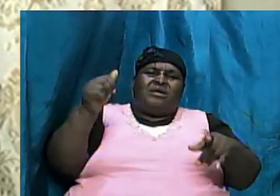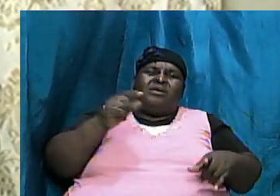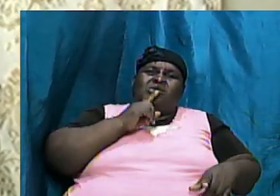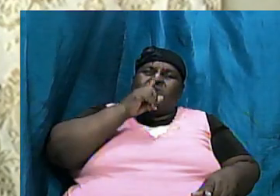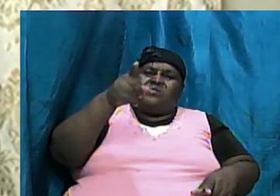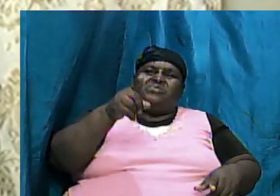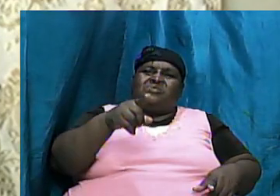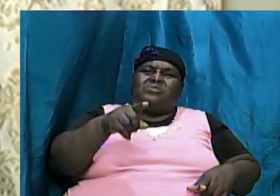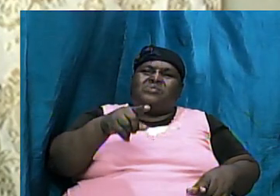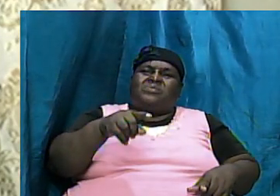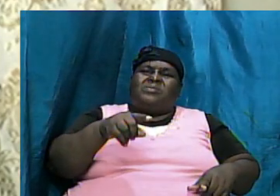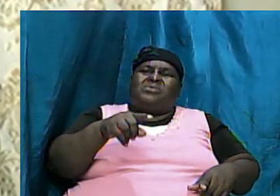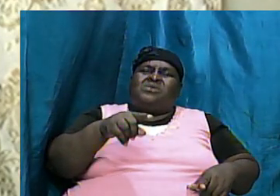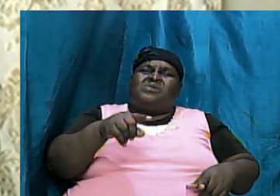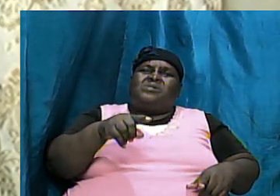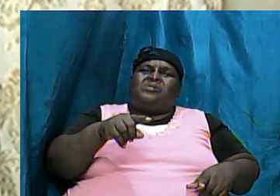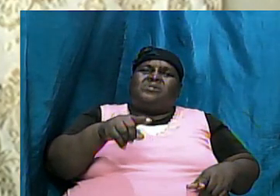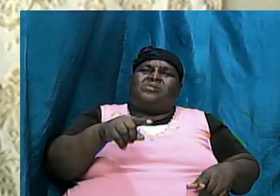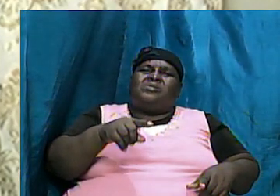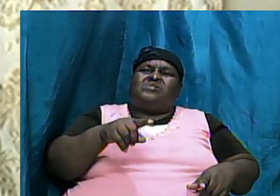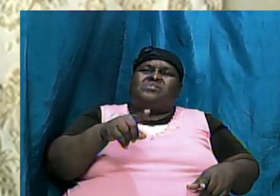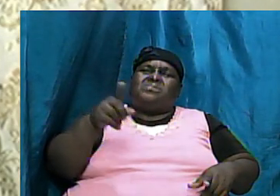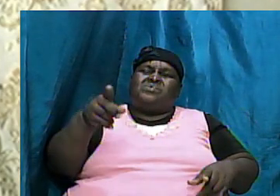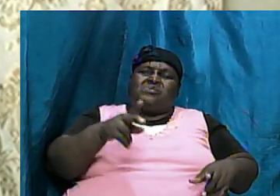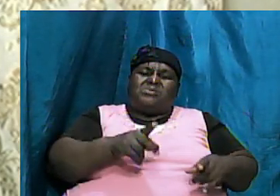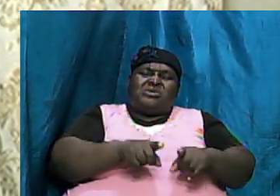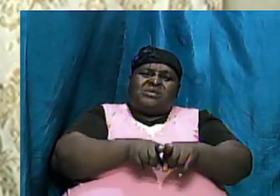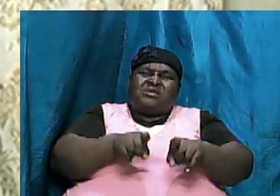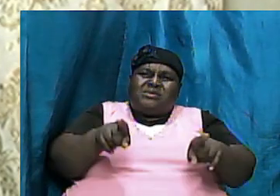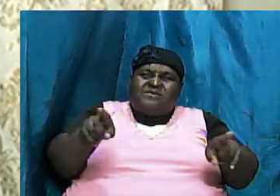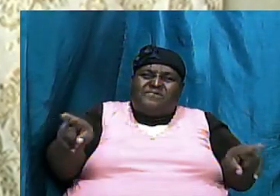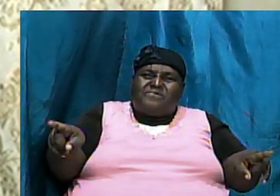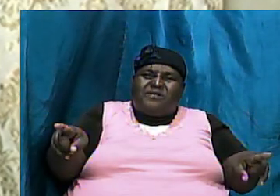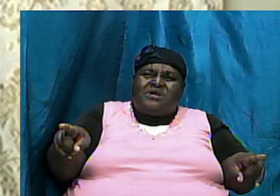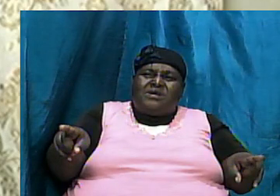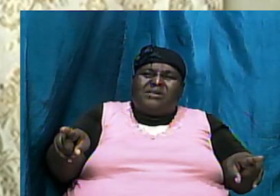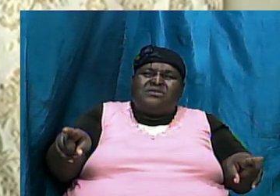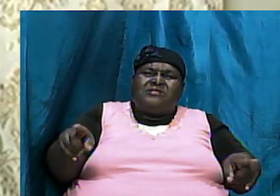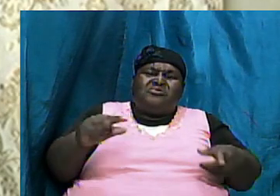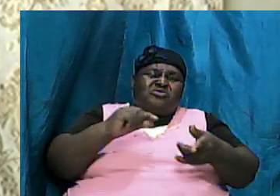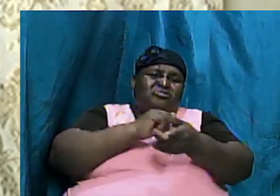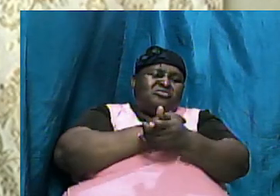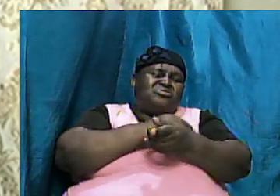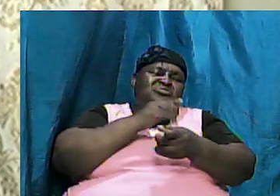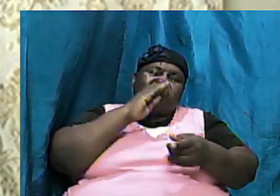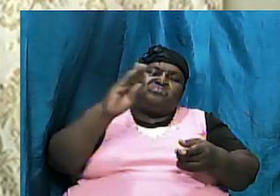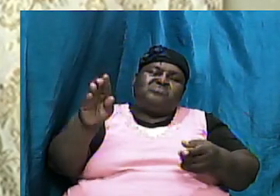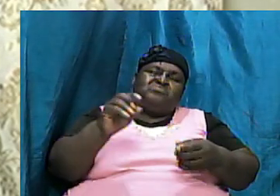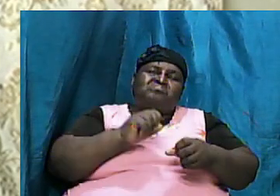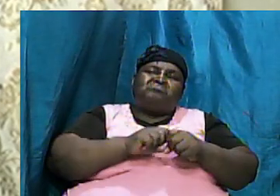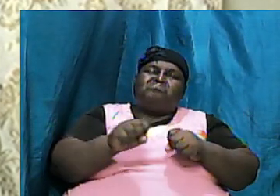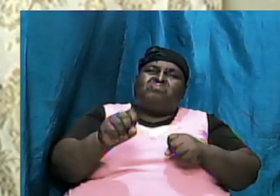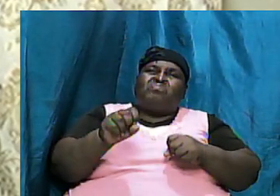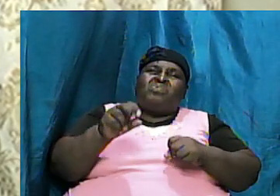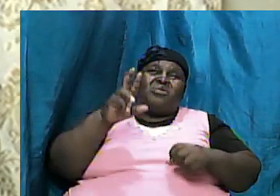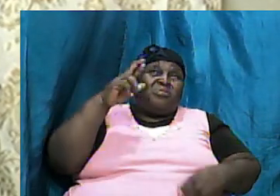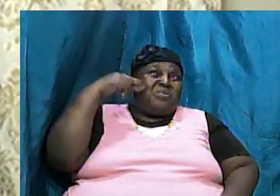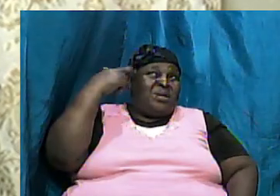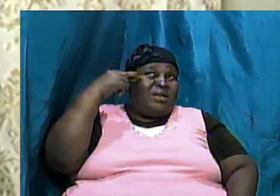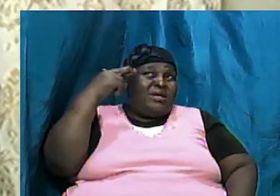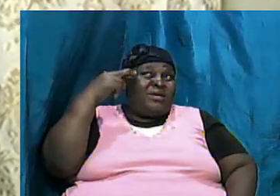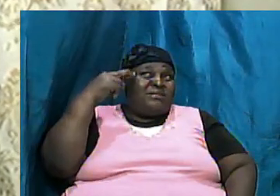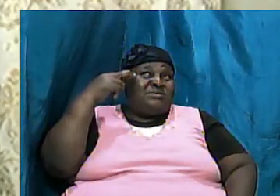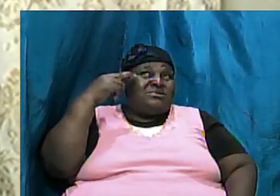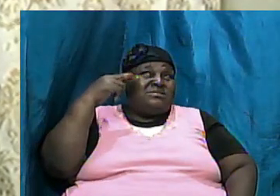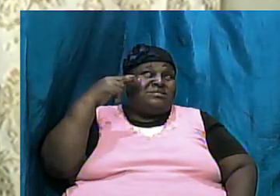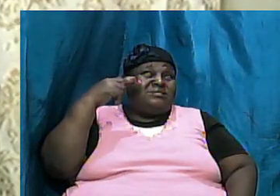extinguish what it is that we believe of Genesis to be so we realize that it is an